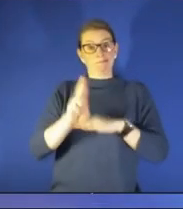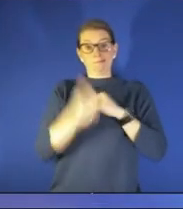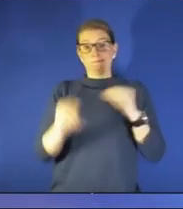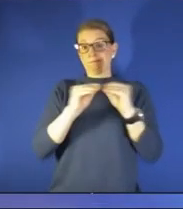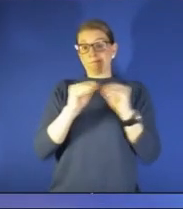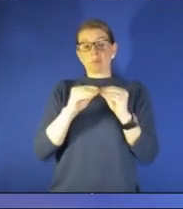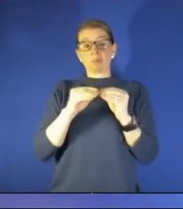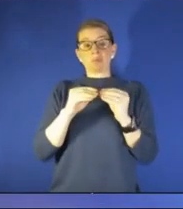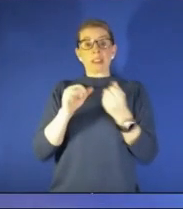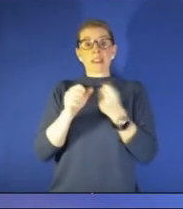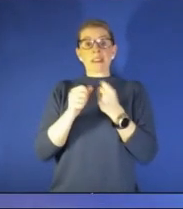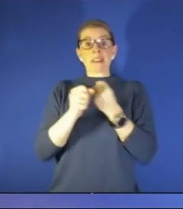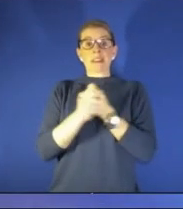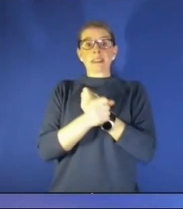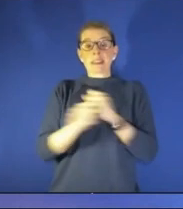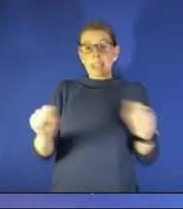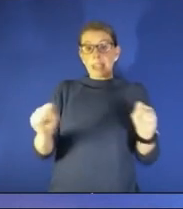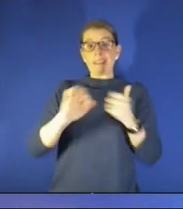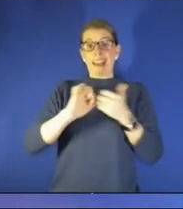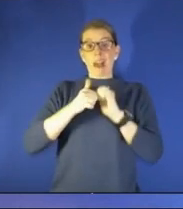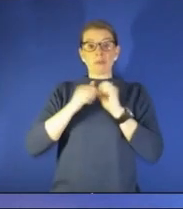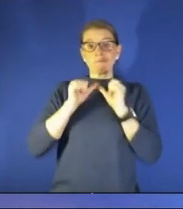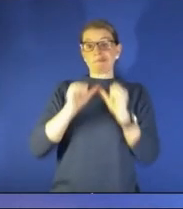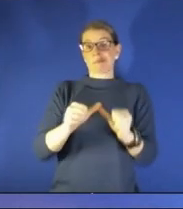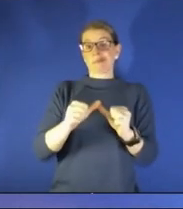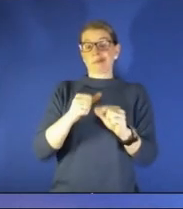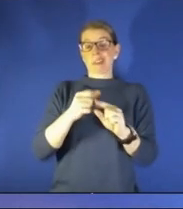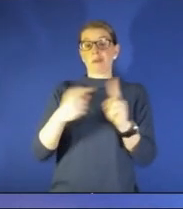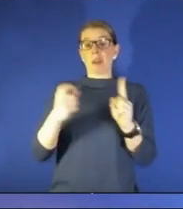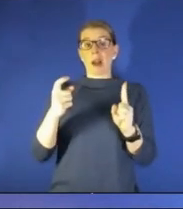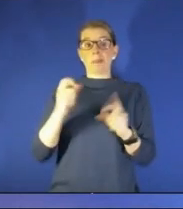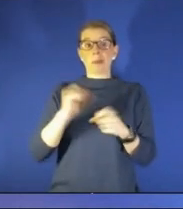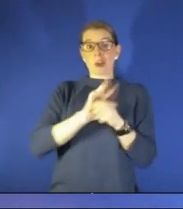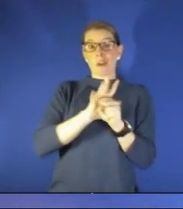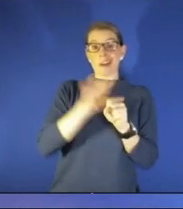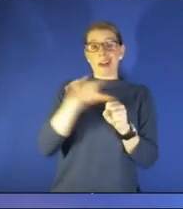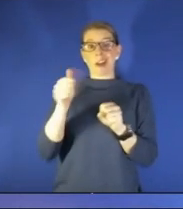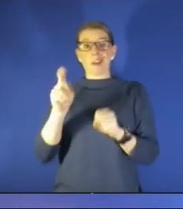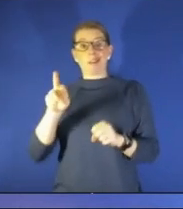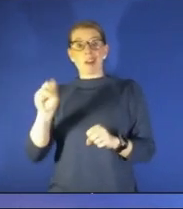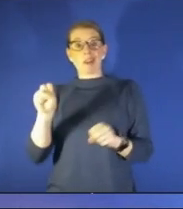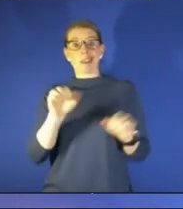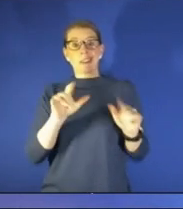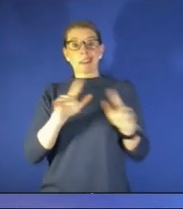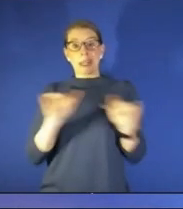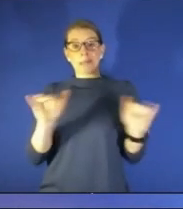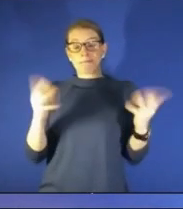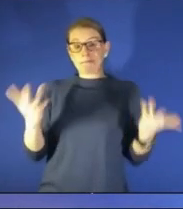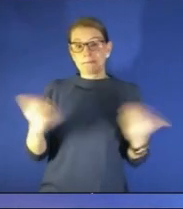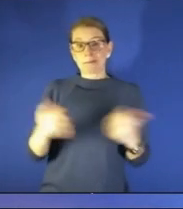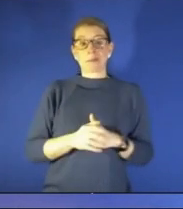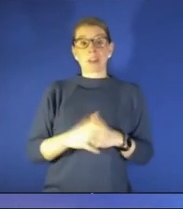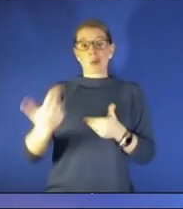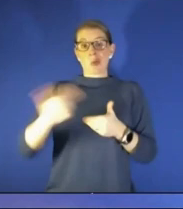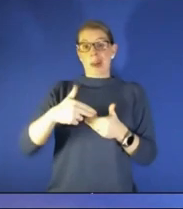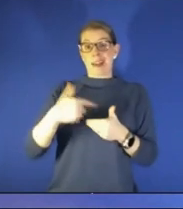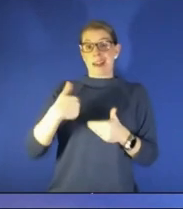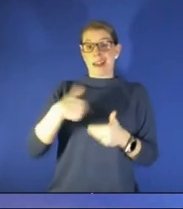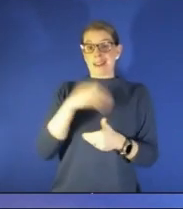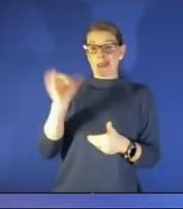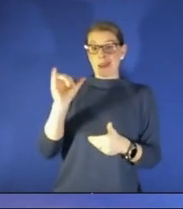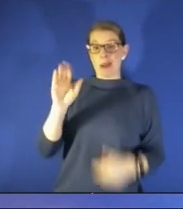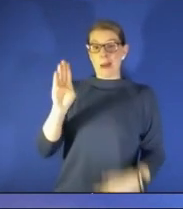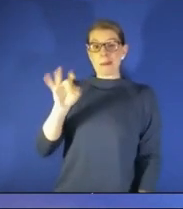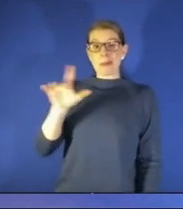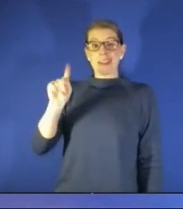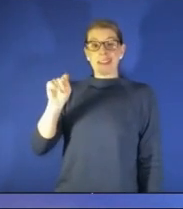safe from covid and other viruses out there so matt shoemaker is going to talk a little bit about that and also joining us is bill teal he is the